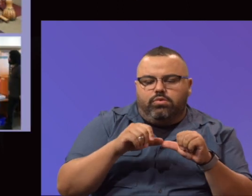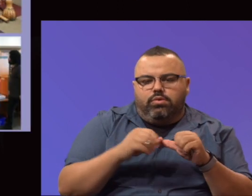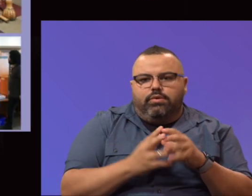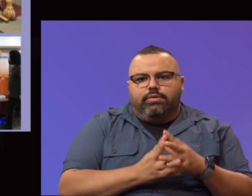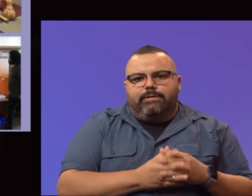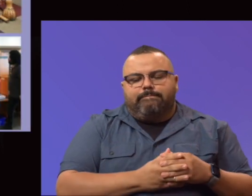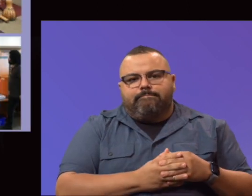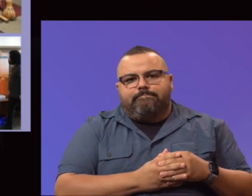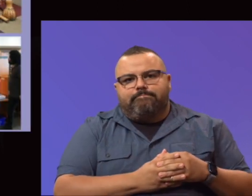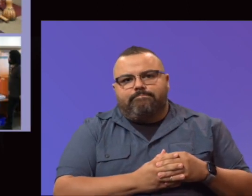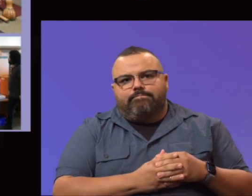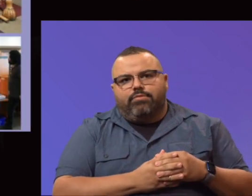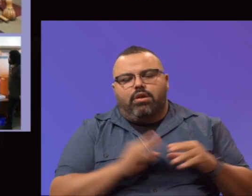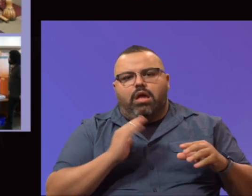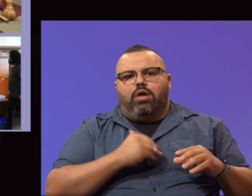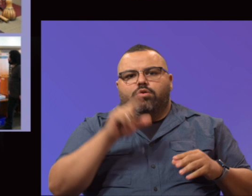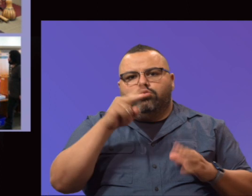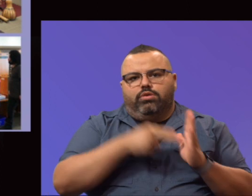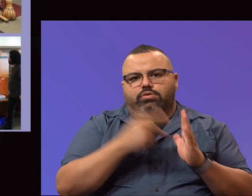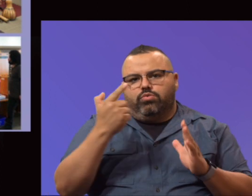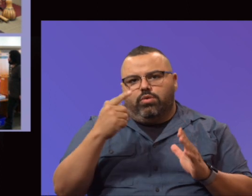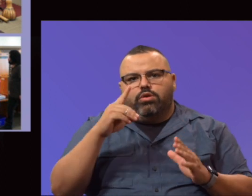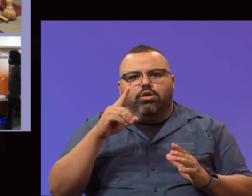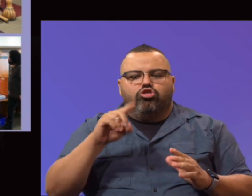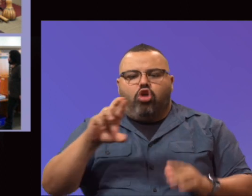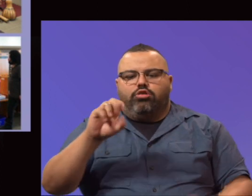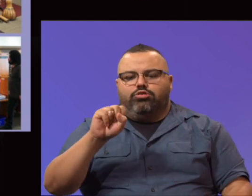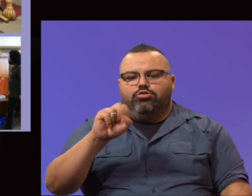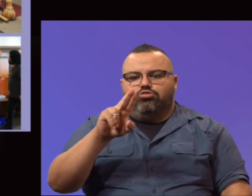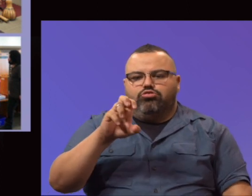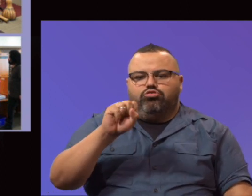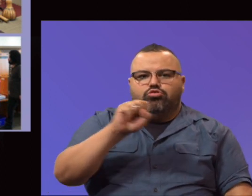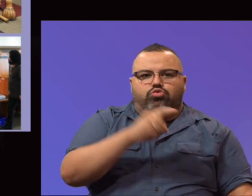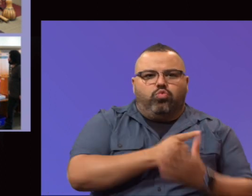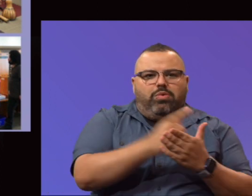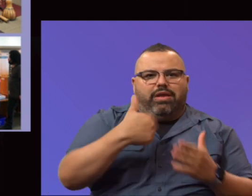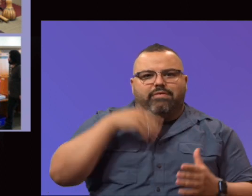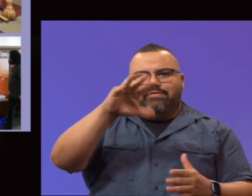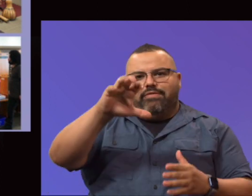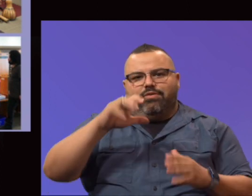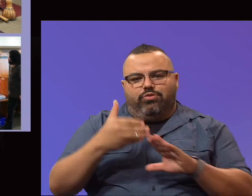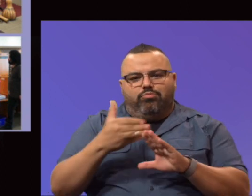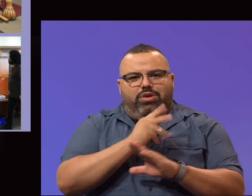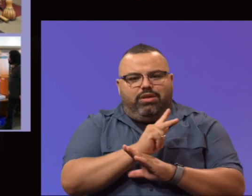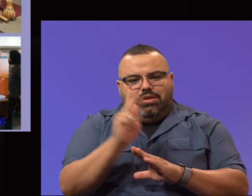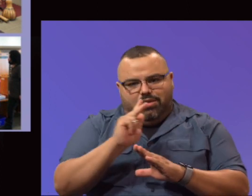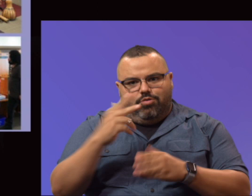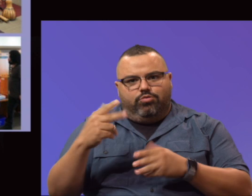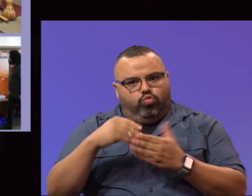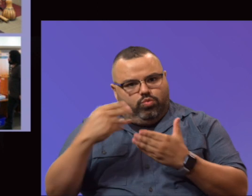forward. Our 2021 Dr. Seuss Week, we had almost 500 pre-K through third grade students who